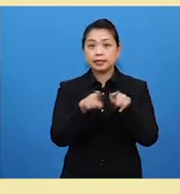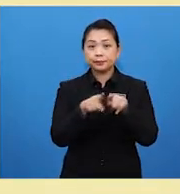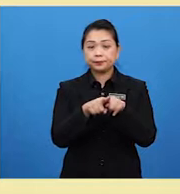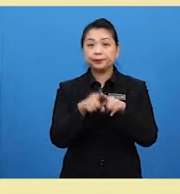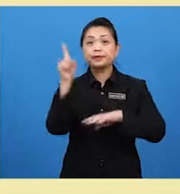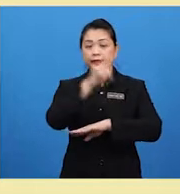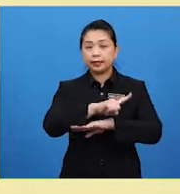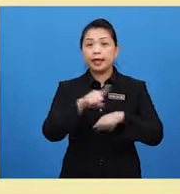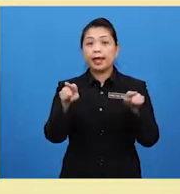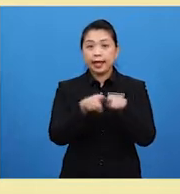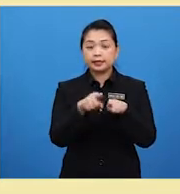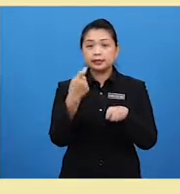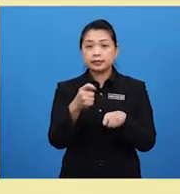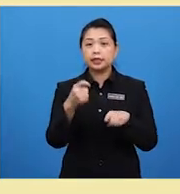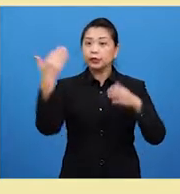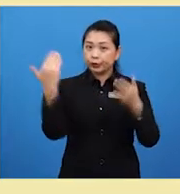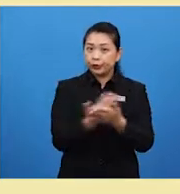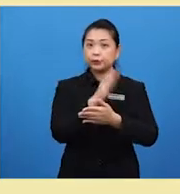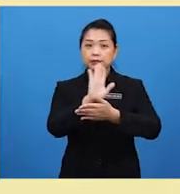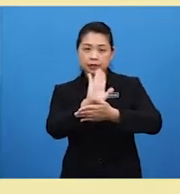as the new cinema opening.